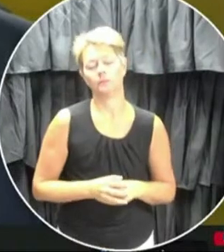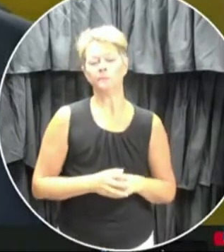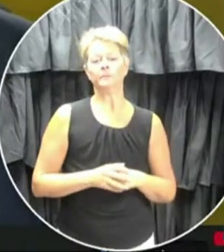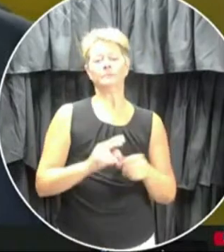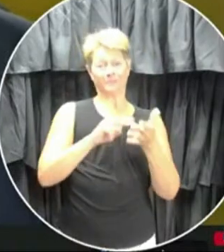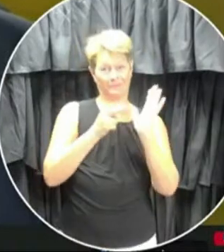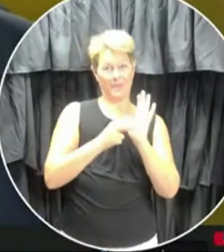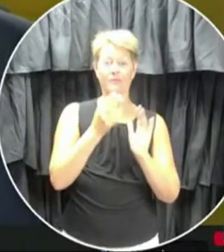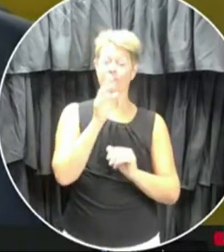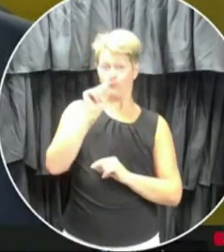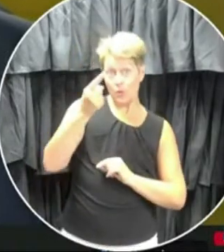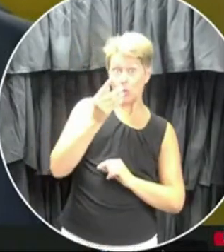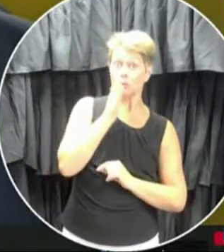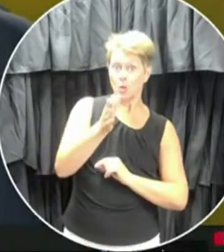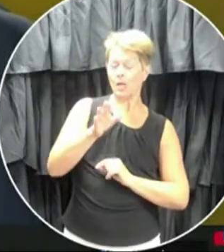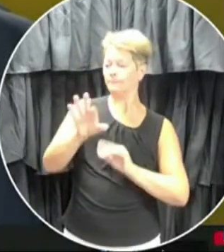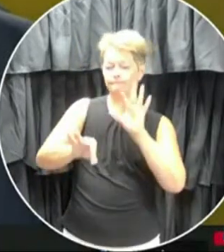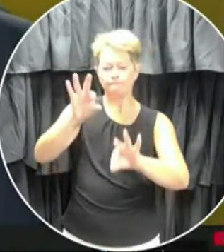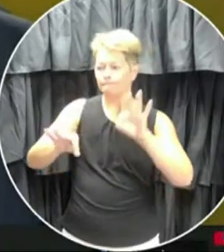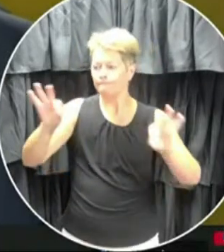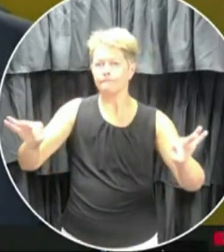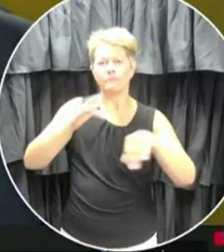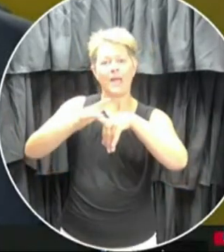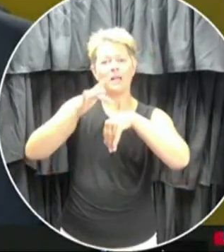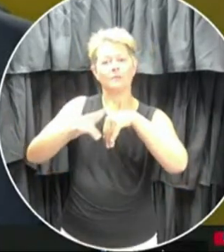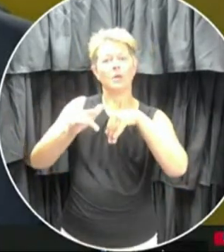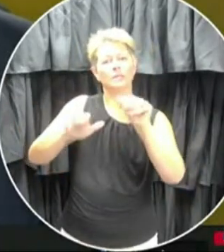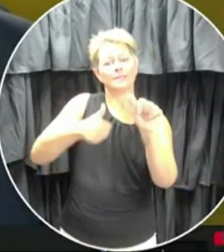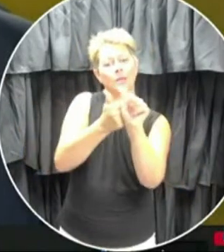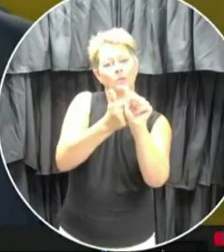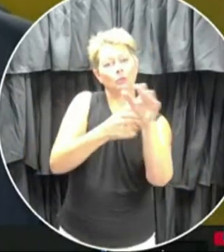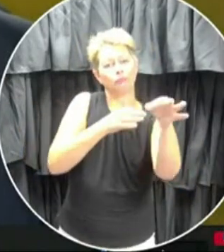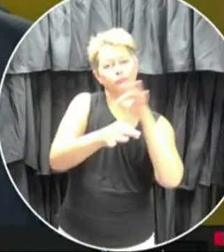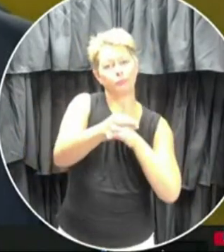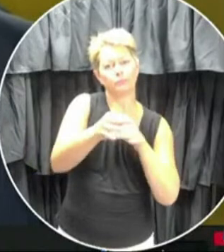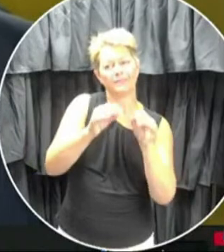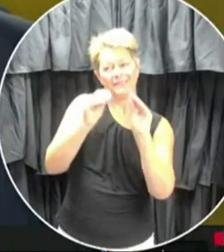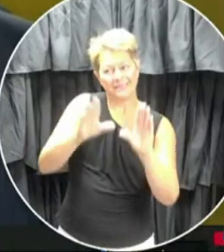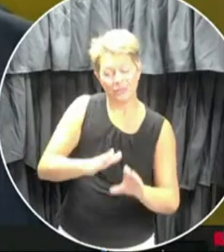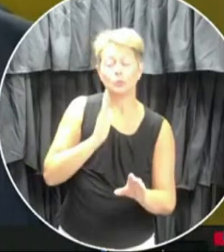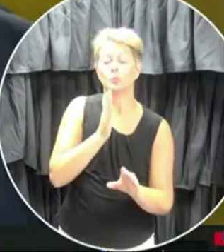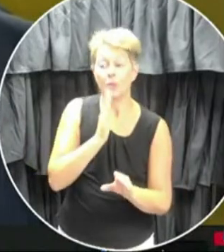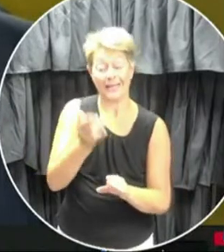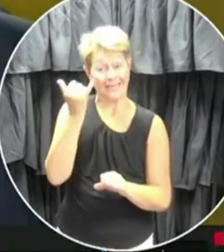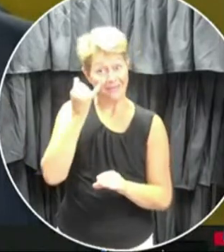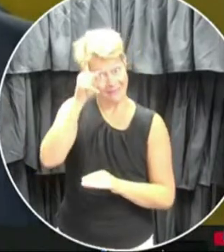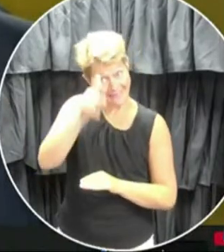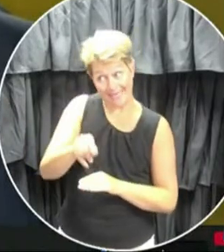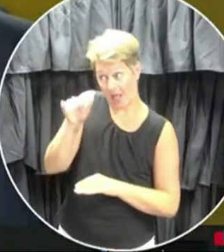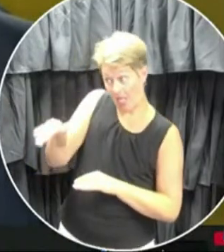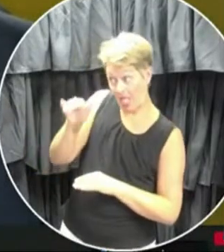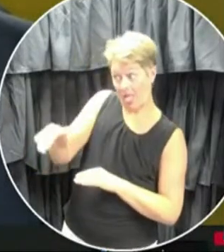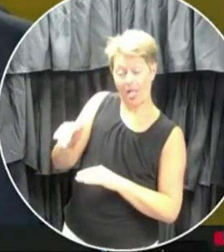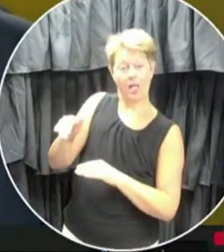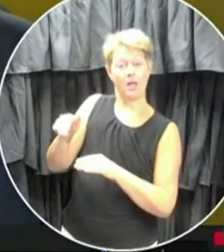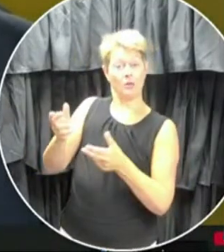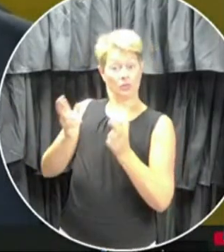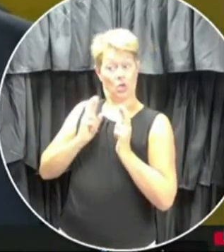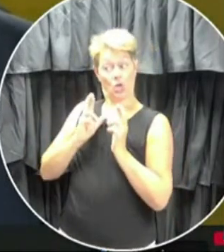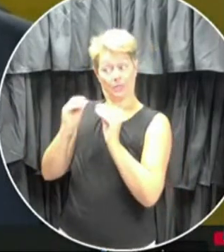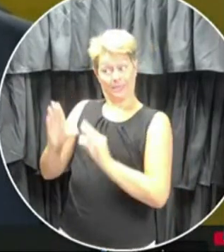substitutes that we have. And if we have to go to retired teachers, then that's an option. And we may look at a more robust